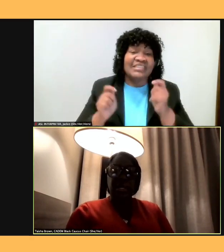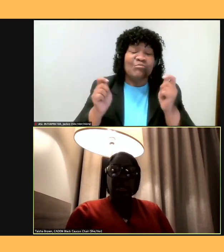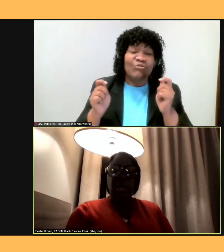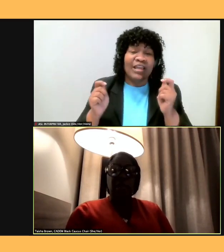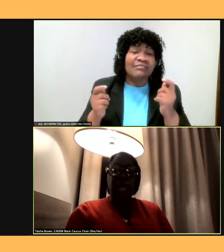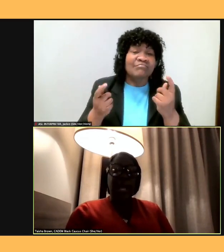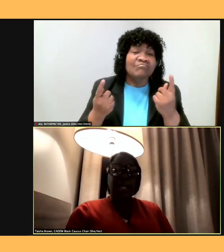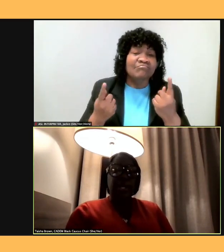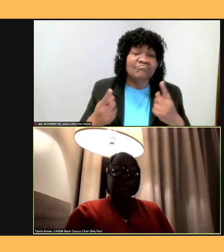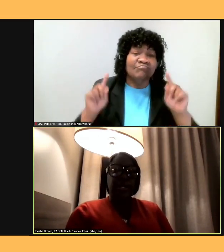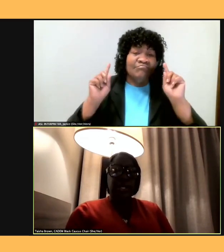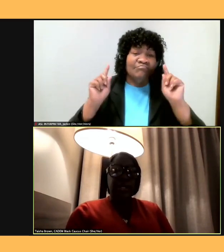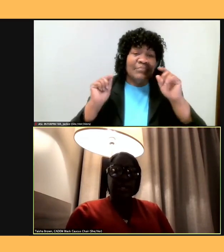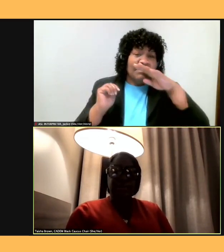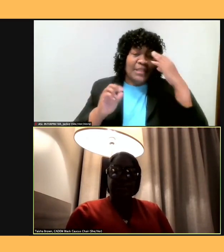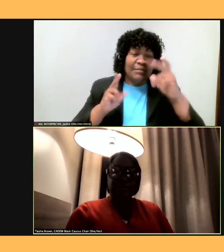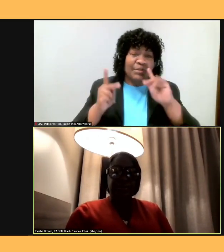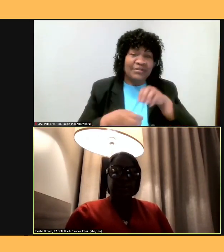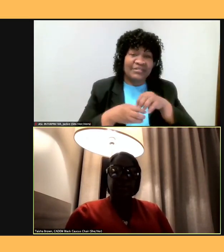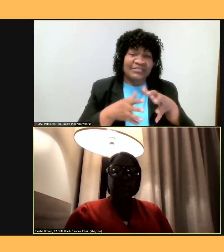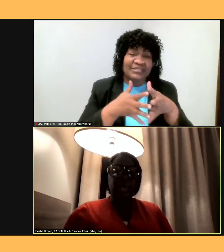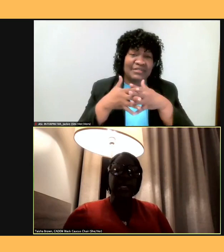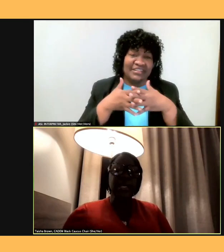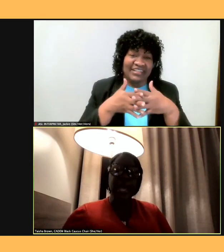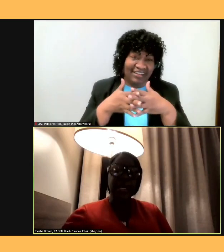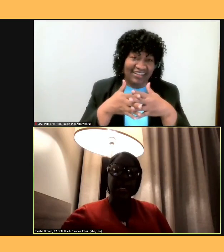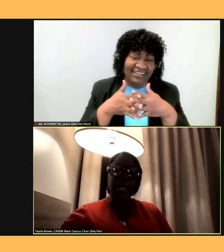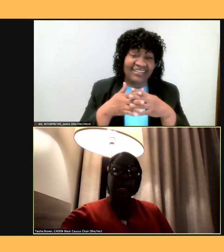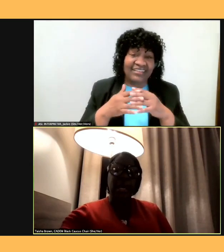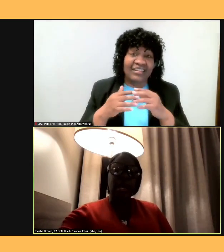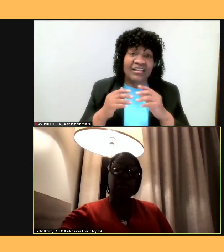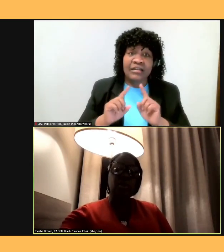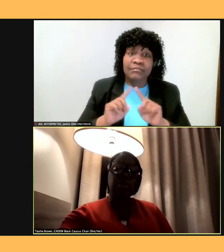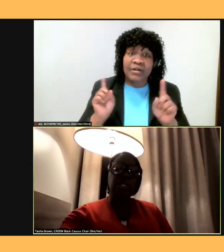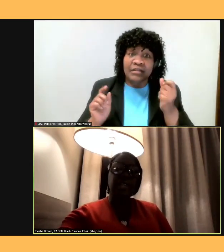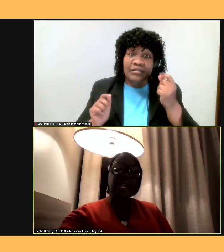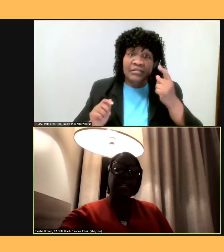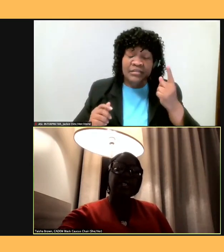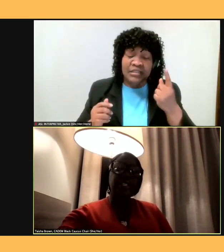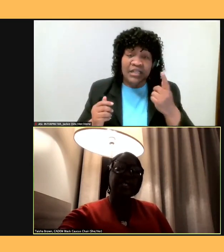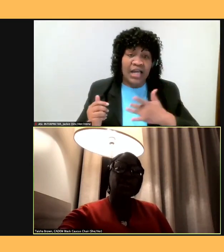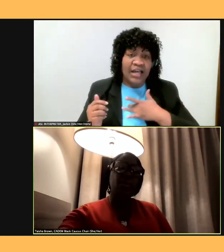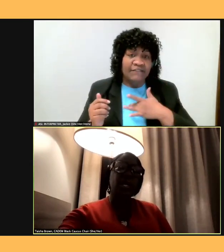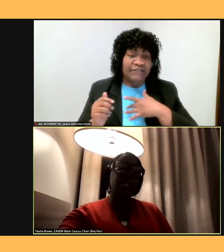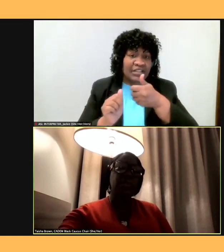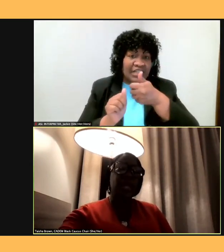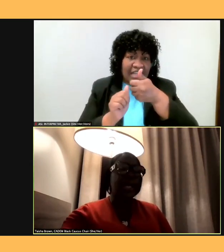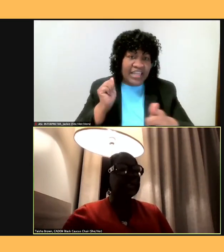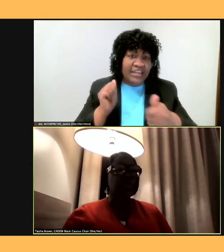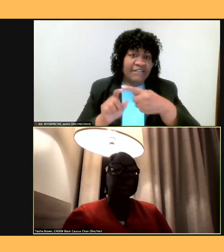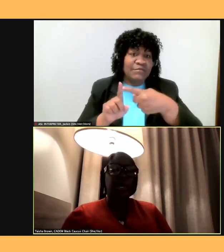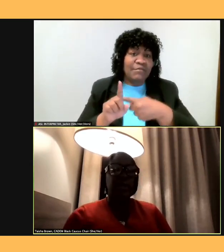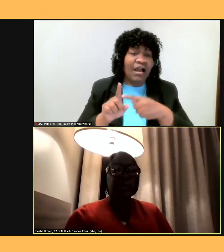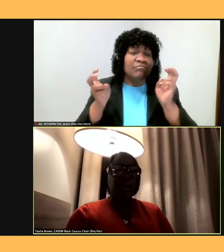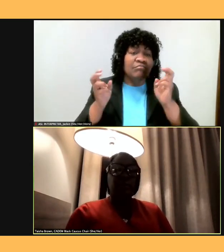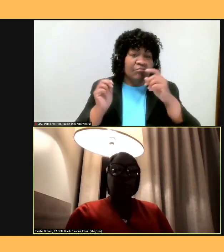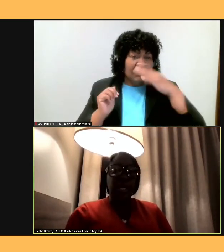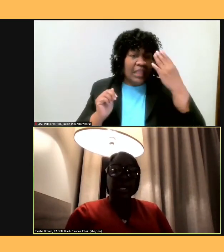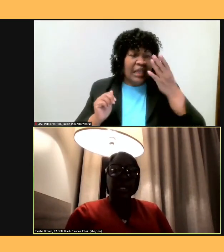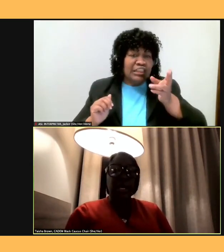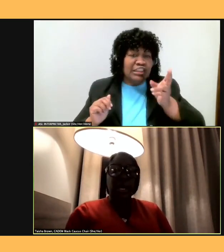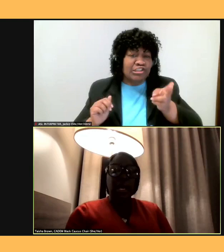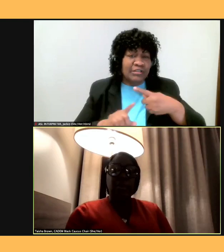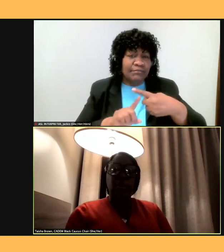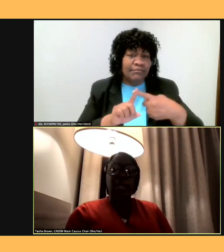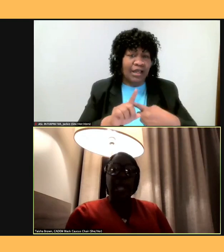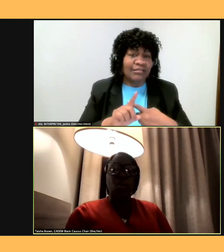Americans. And yet, I also believe that every single month is Black History Month for me. I am a Black